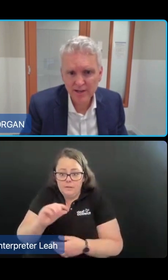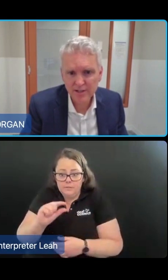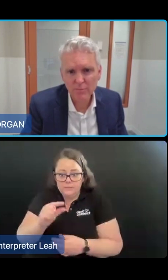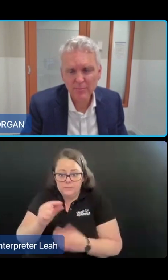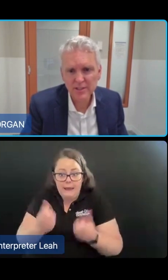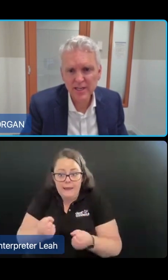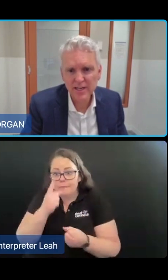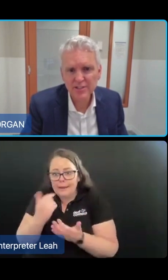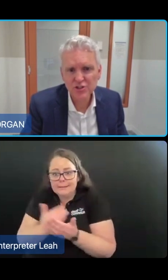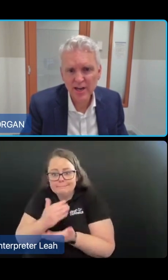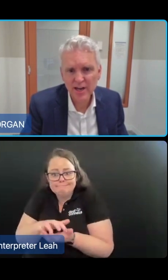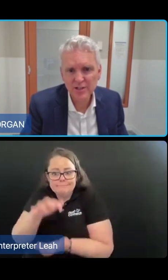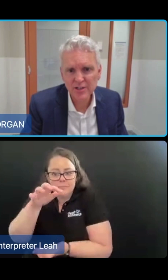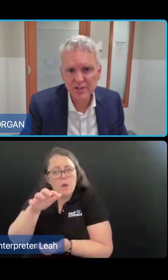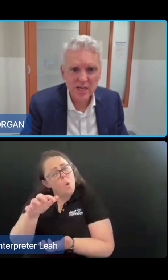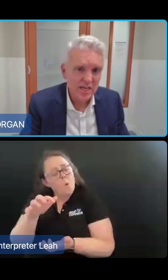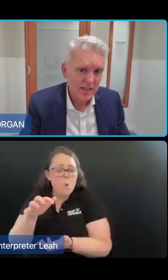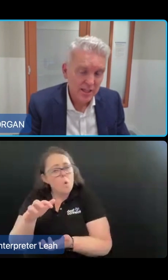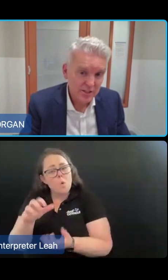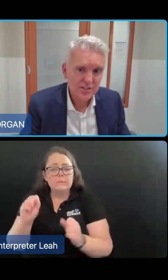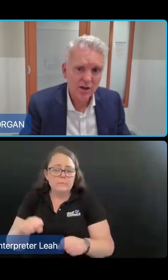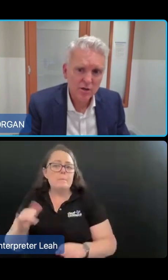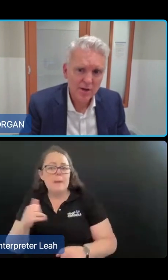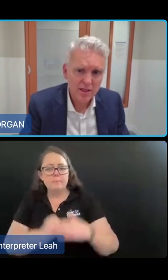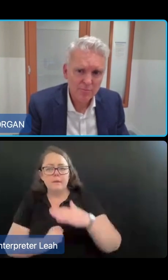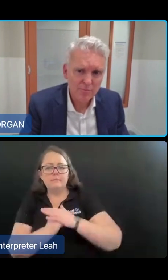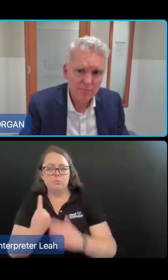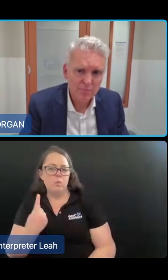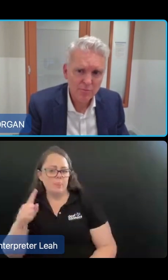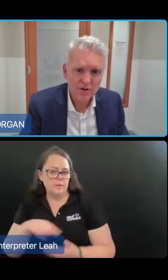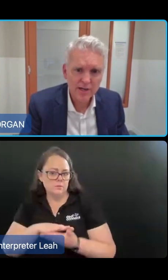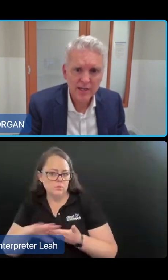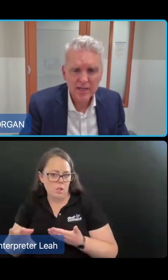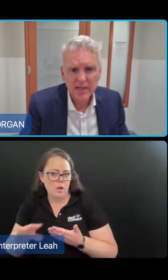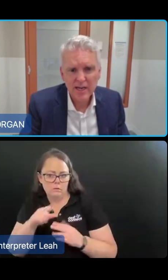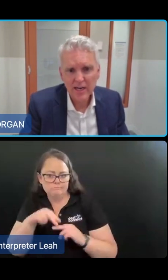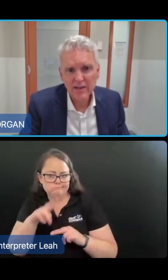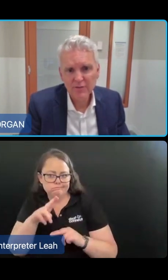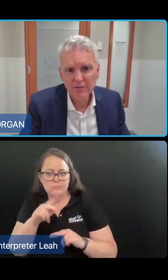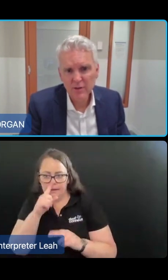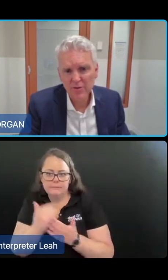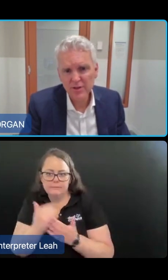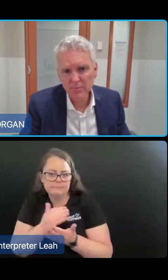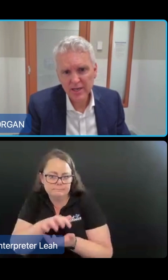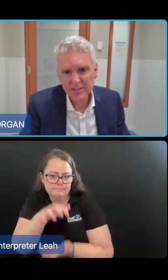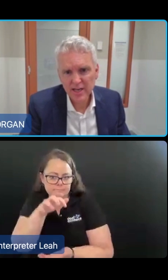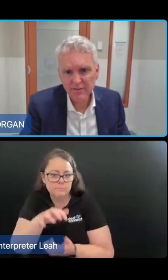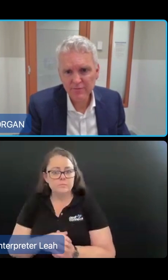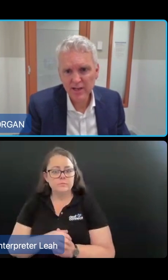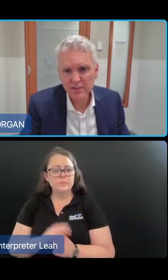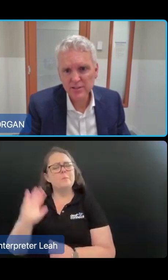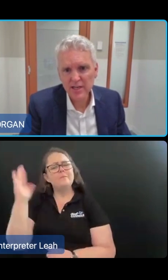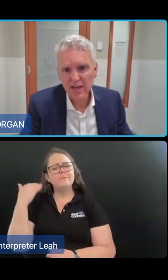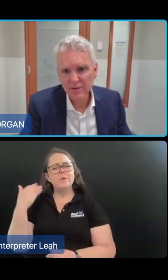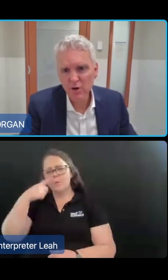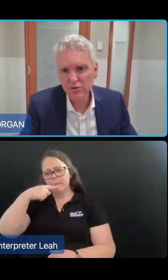funds to support people as their needs change. This is no longer a part of the program design, given both the ability to save